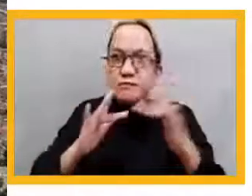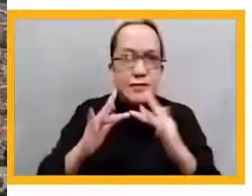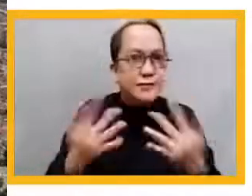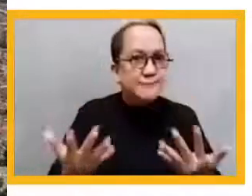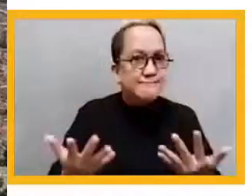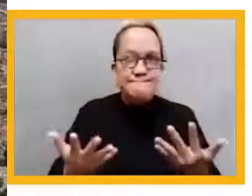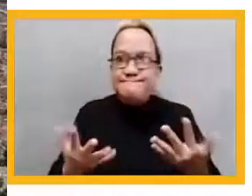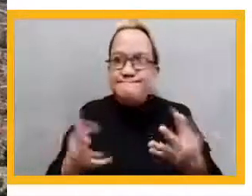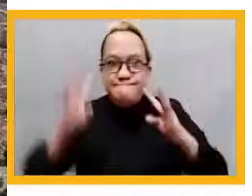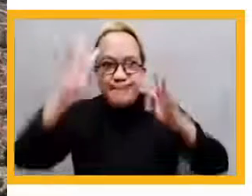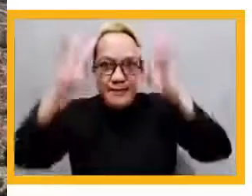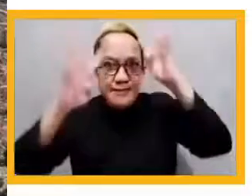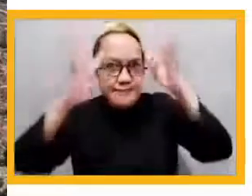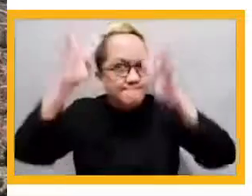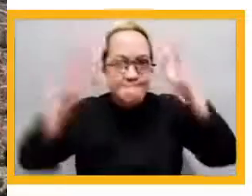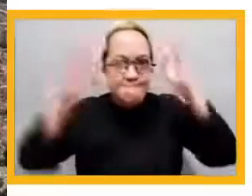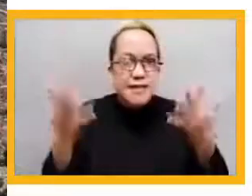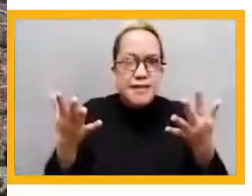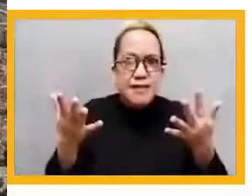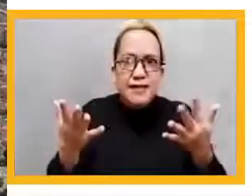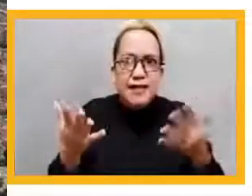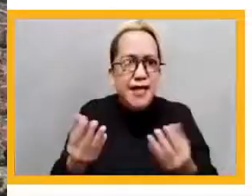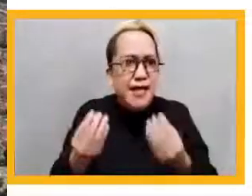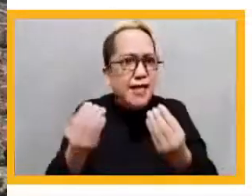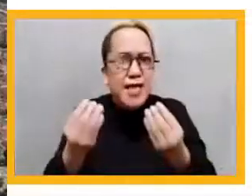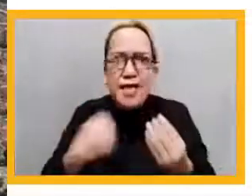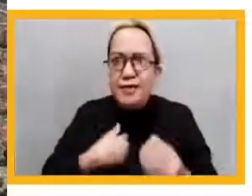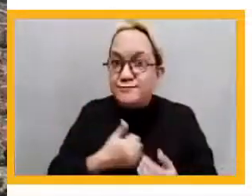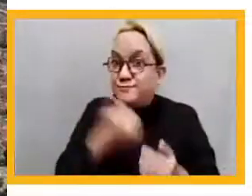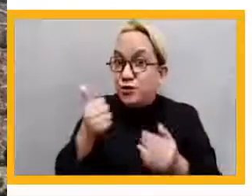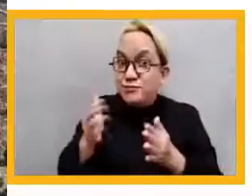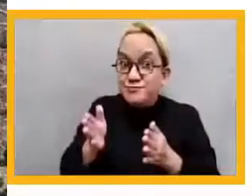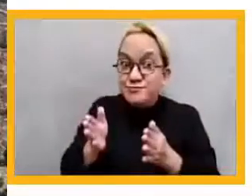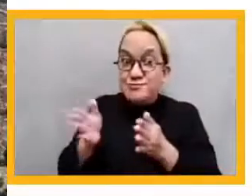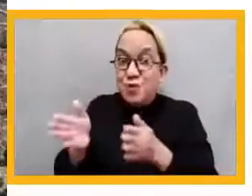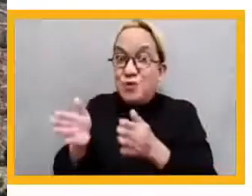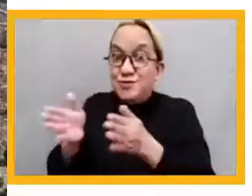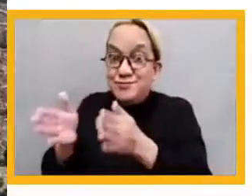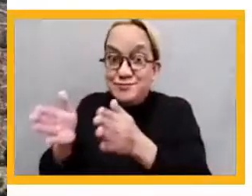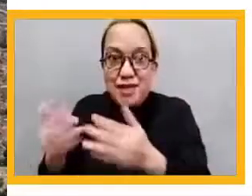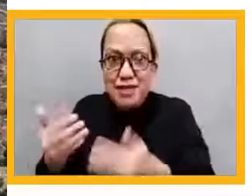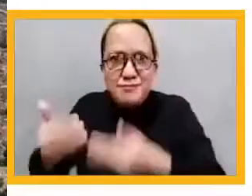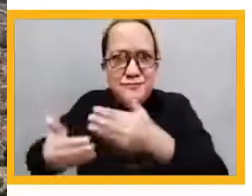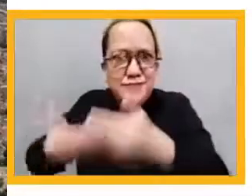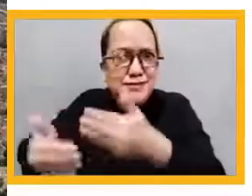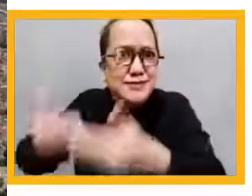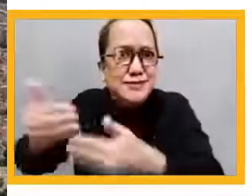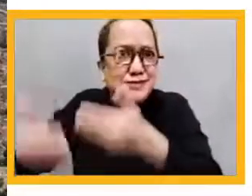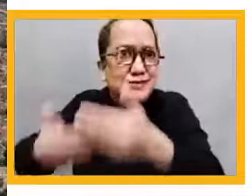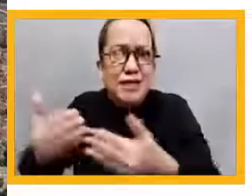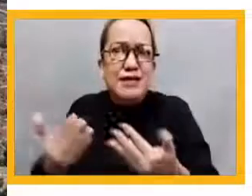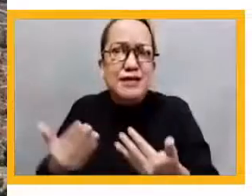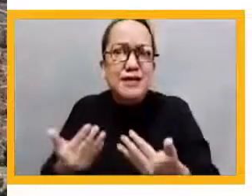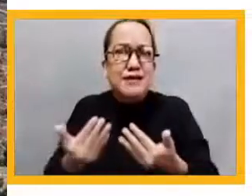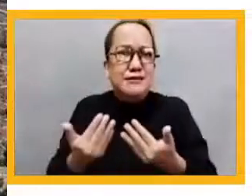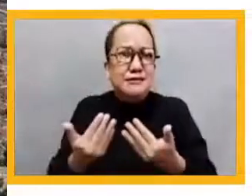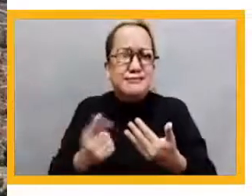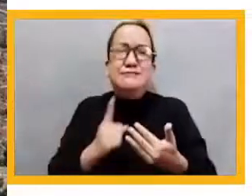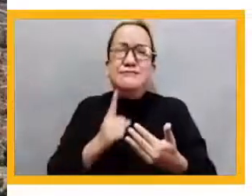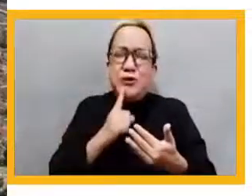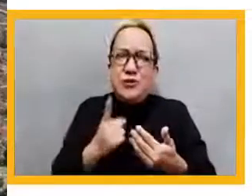and self-paced learning guides to reach students, but we've managed to do it. I want to share with you